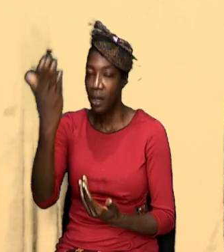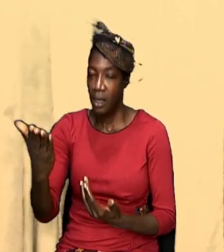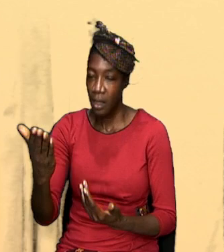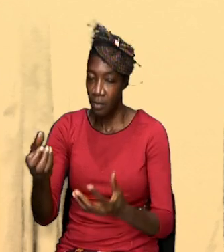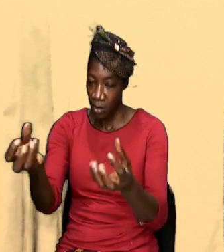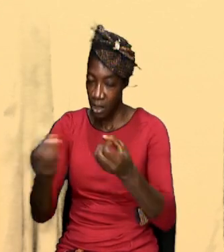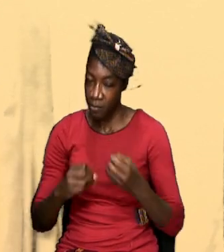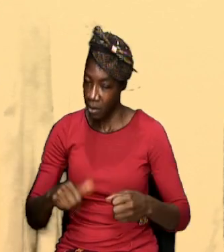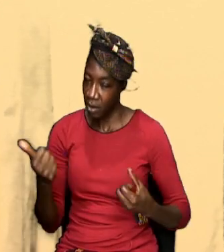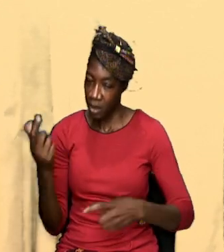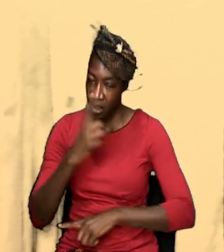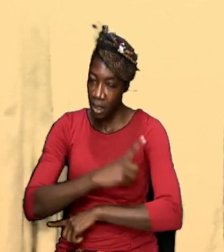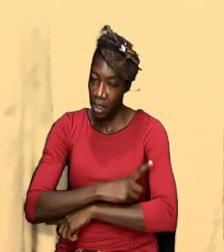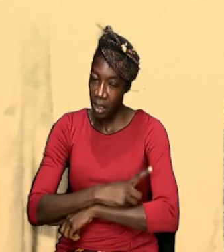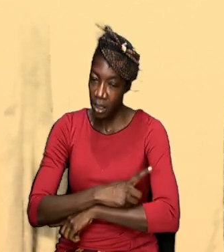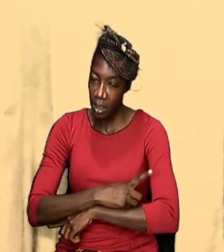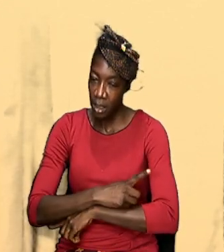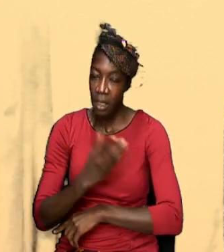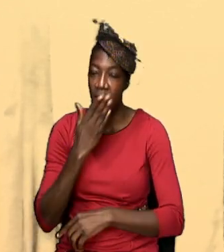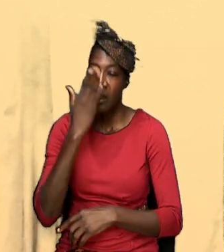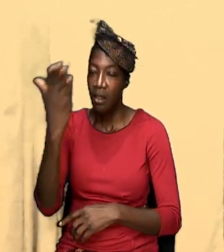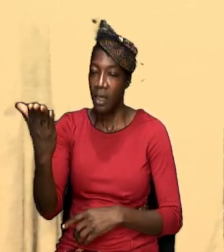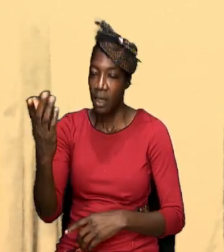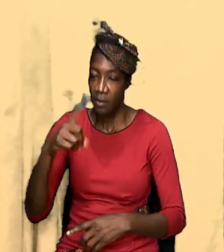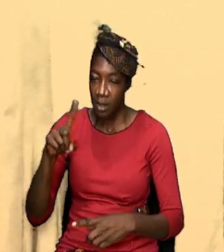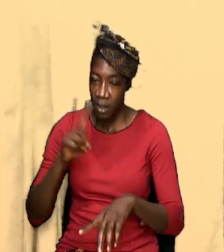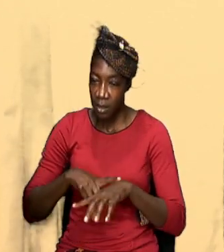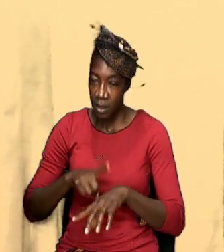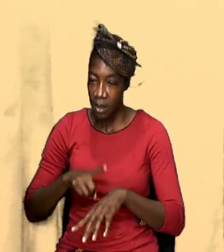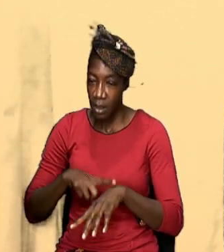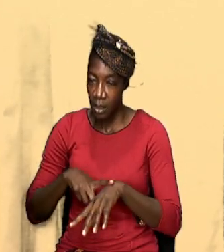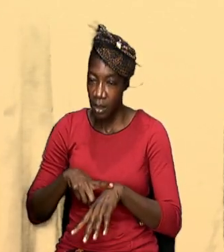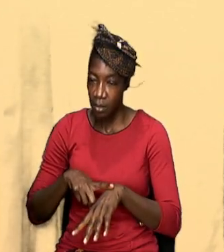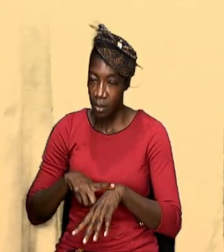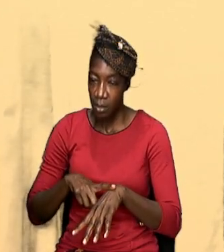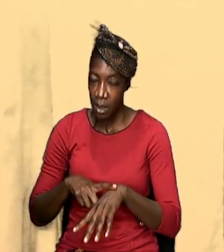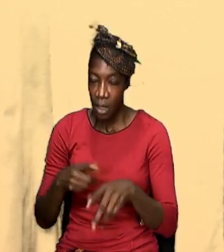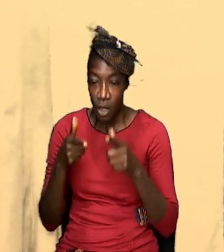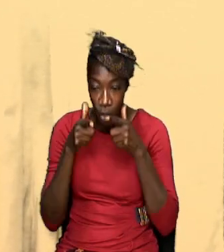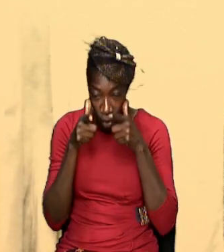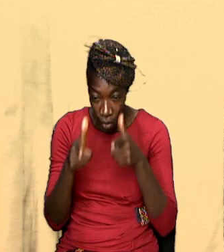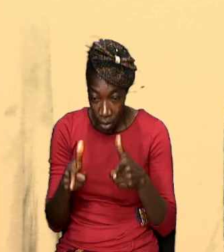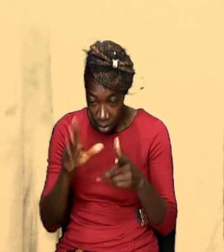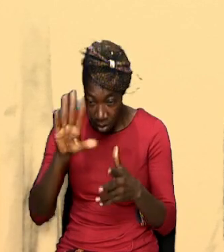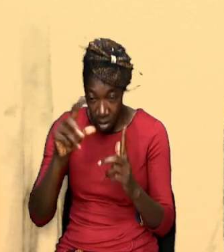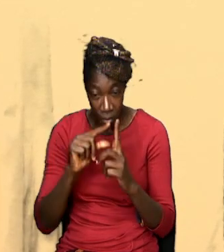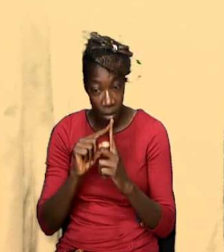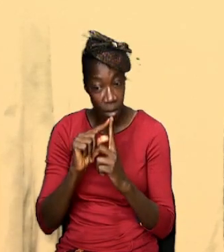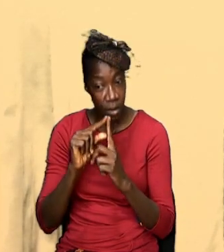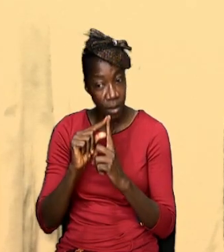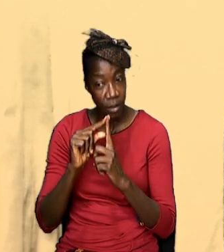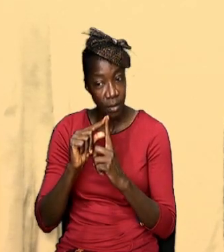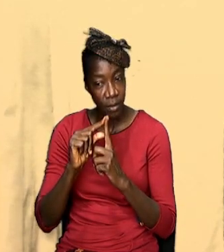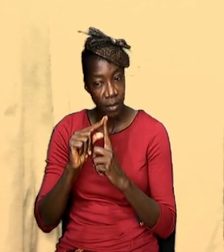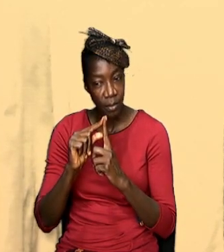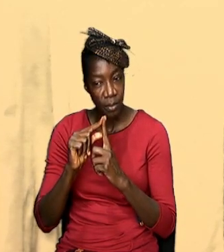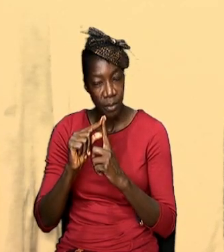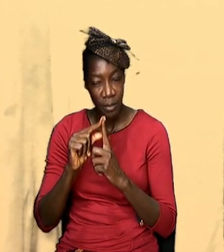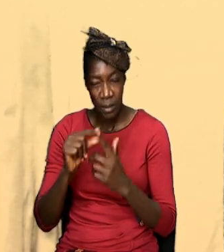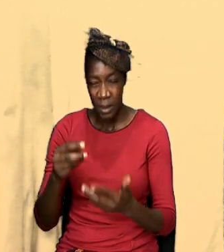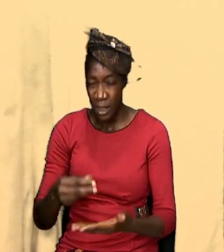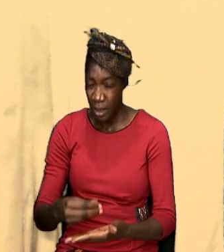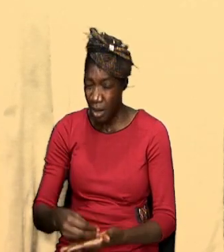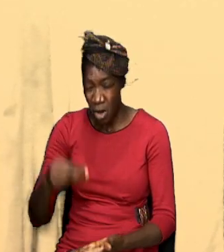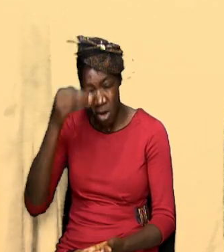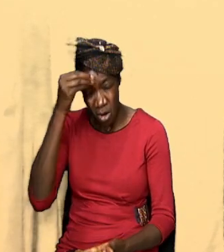giving us another day we thank you for this opportunity oh God to look into your words and to learn from